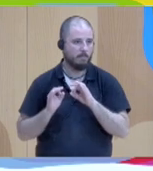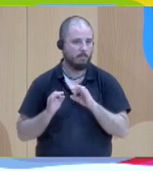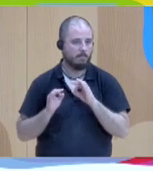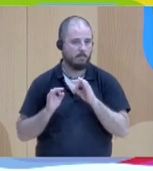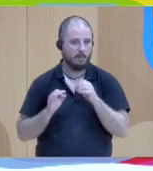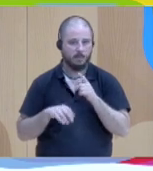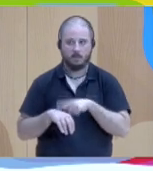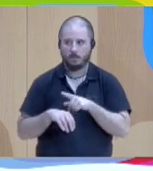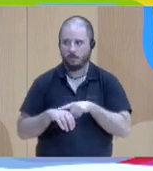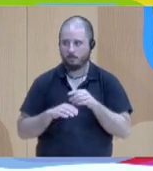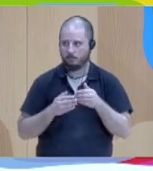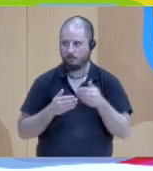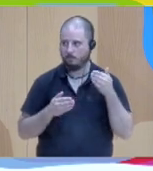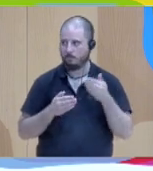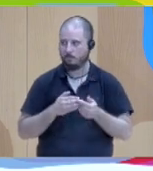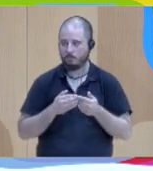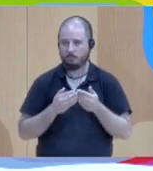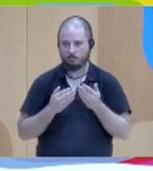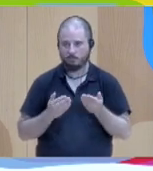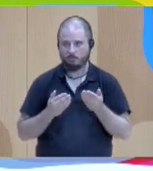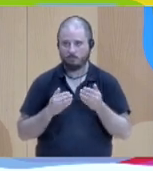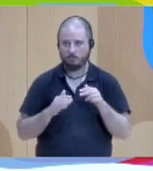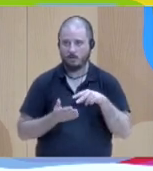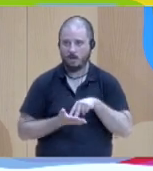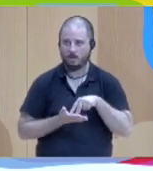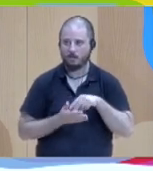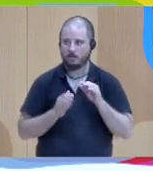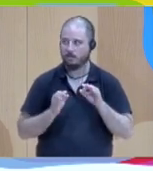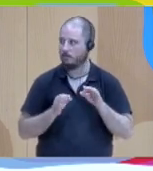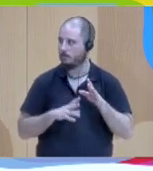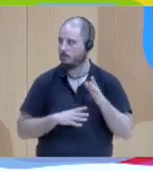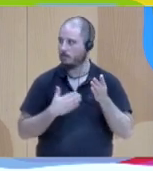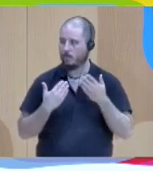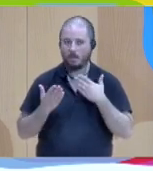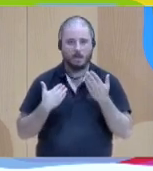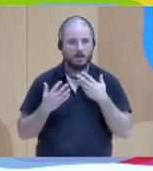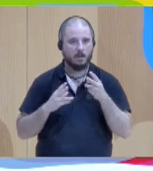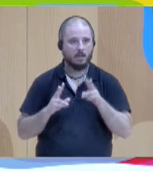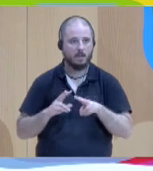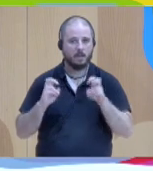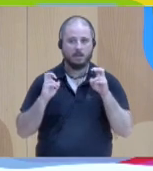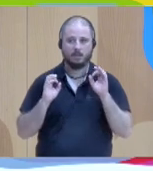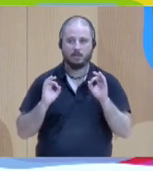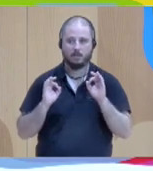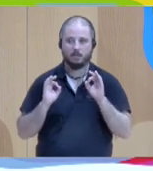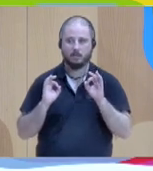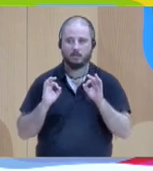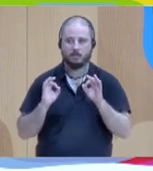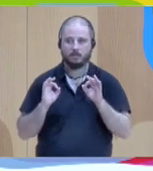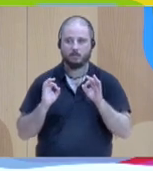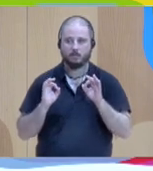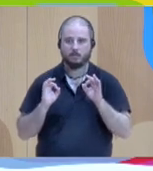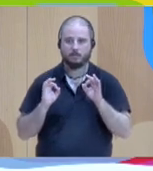I would like to talk about... This sounds... What I'm talking about sounds like a personal narrative,